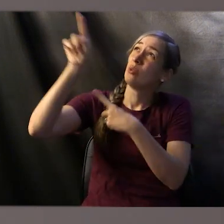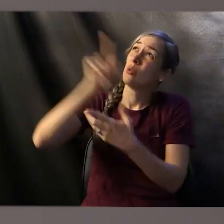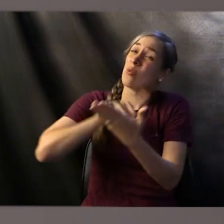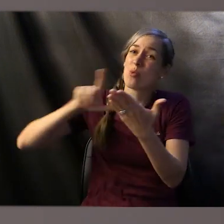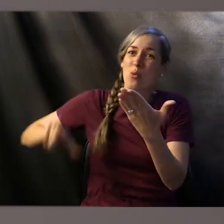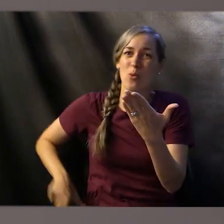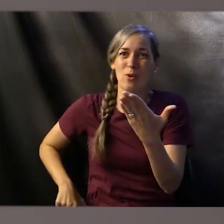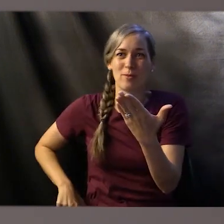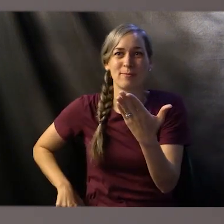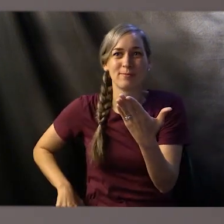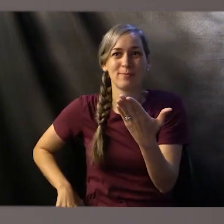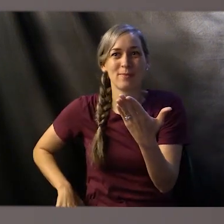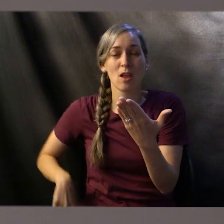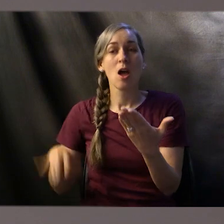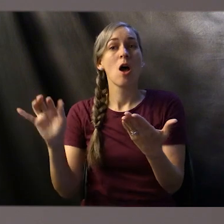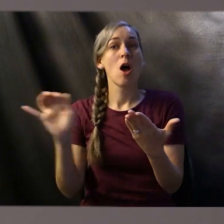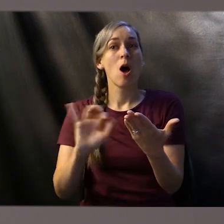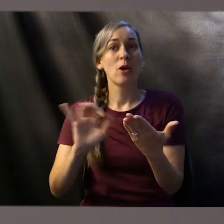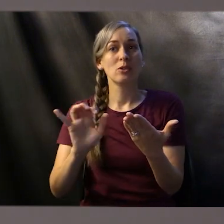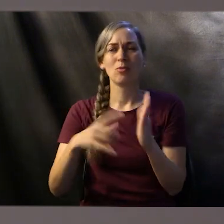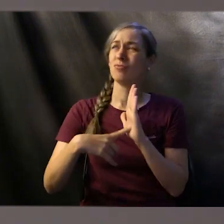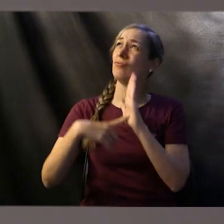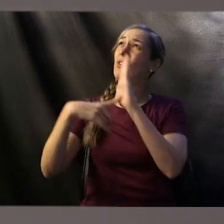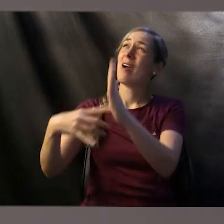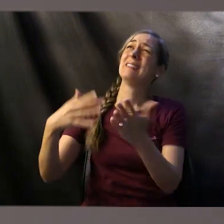and then also they would express gratitude for Him being in their presence.